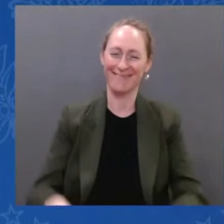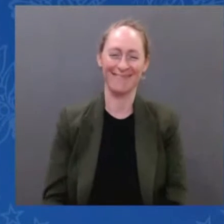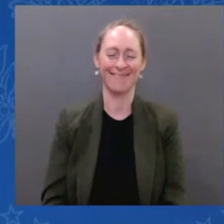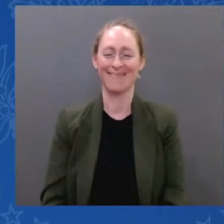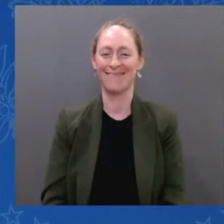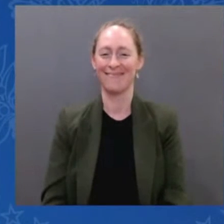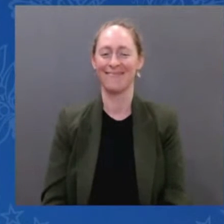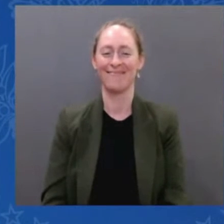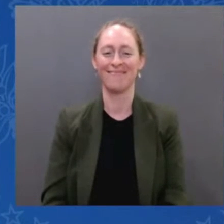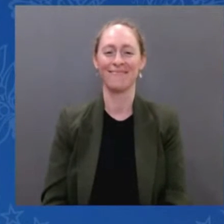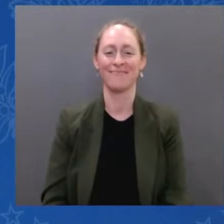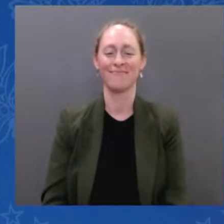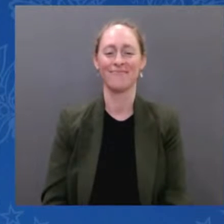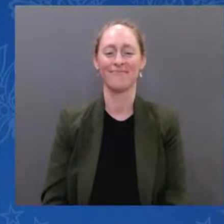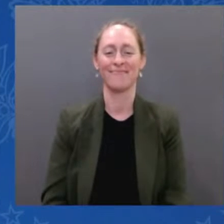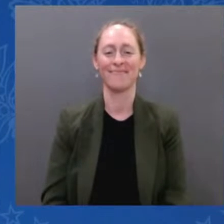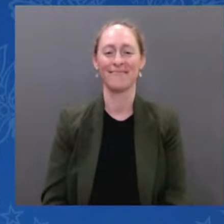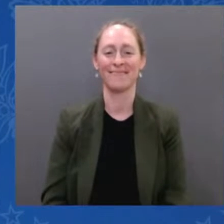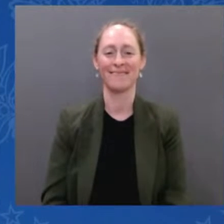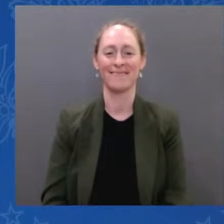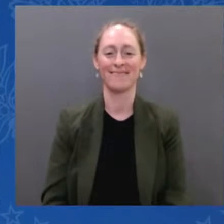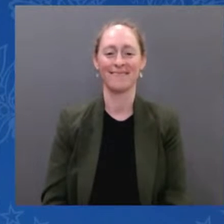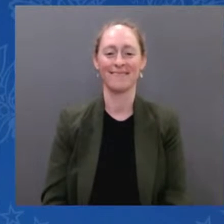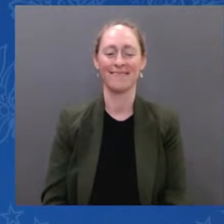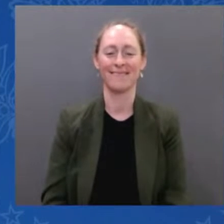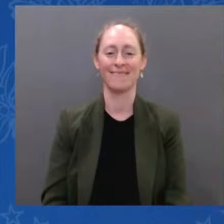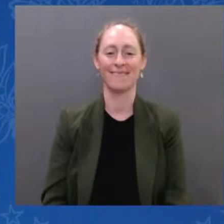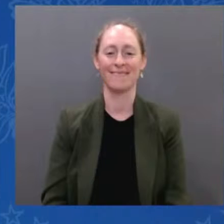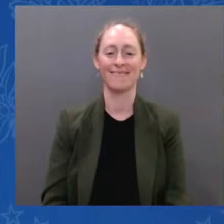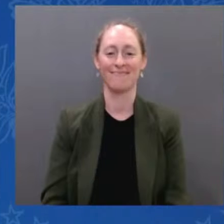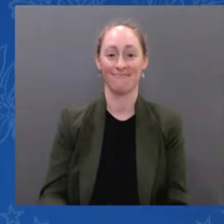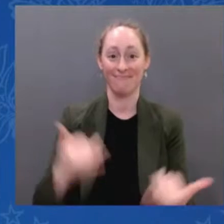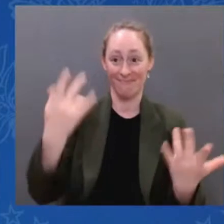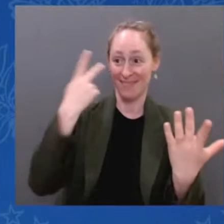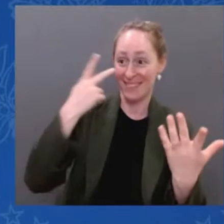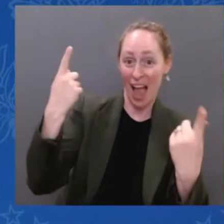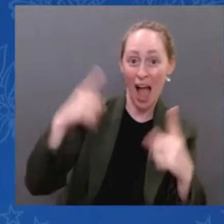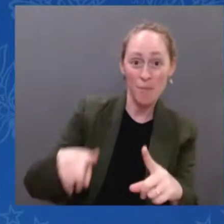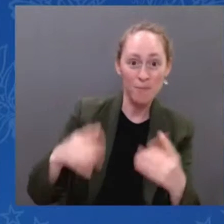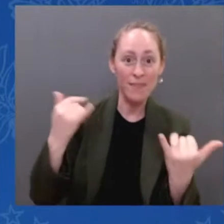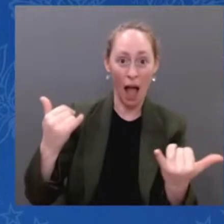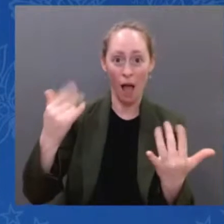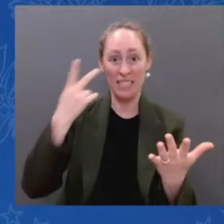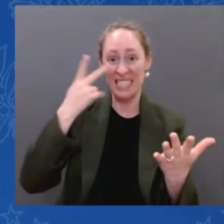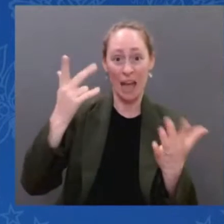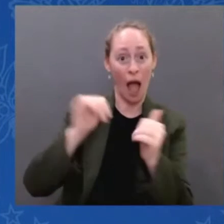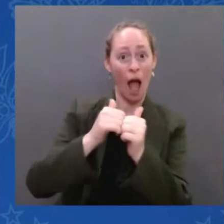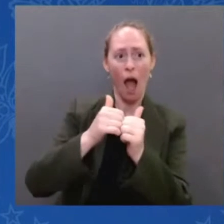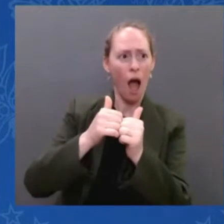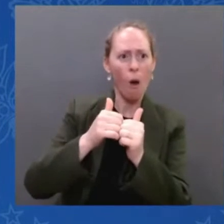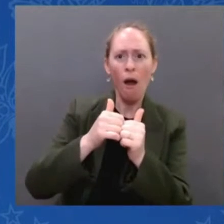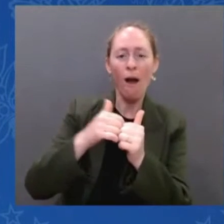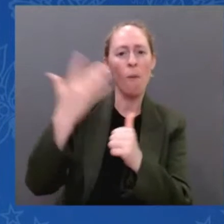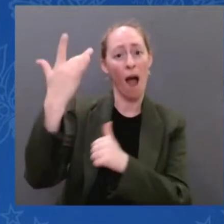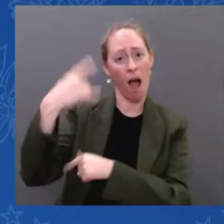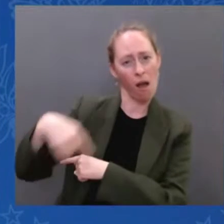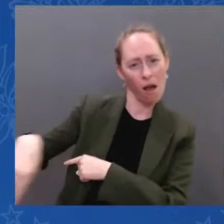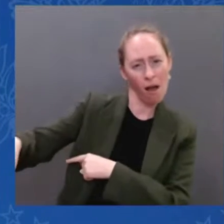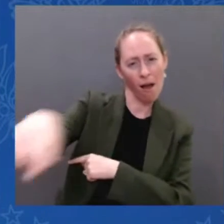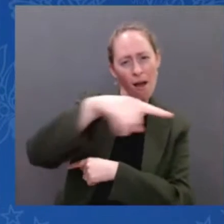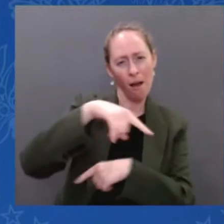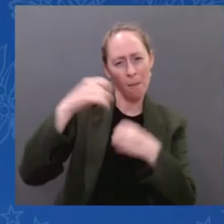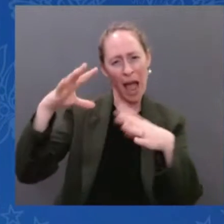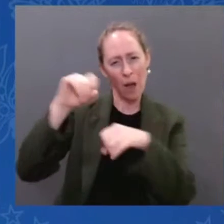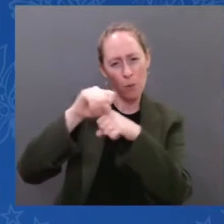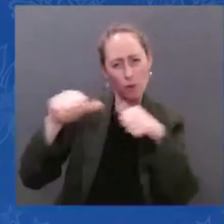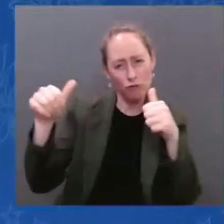by the thousands of workers across our nation who dedicated years to this project. They embarked on this